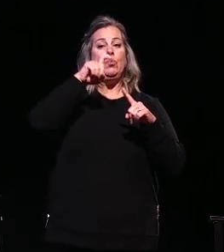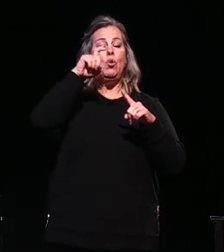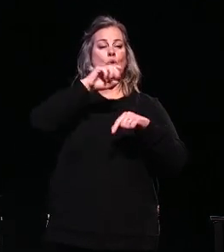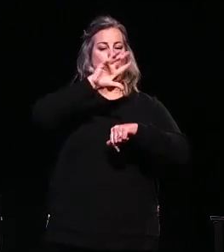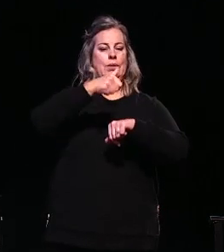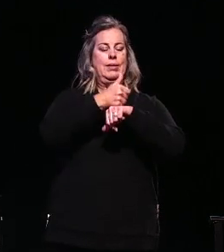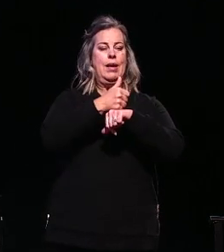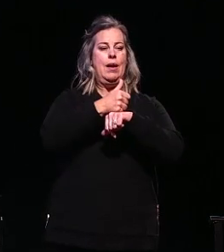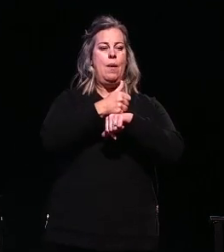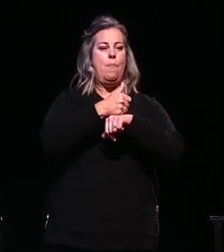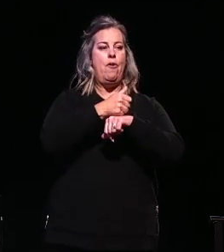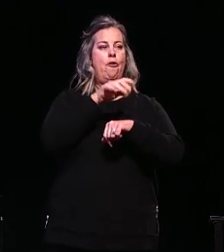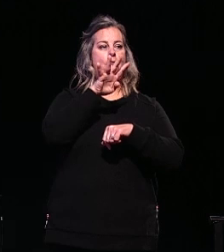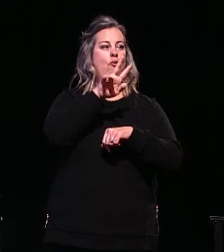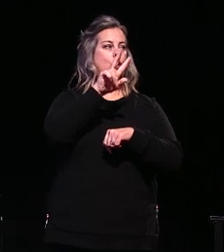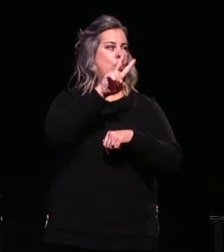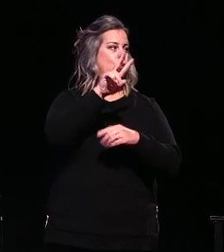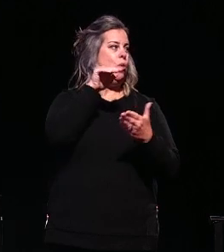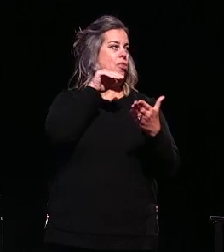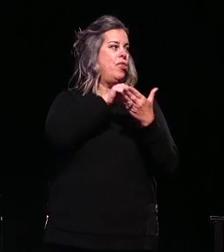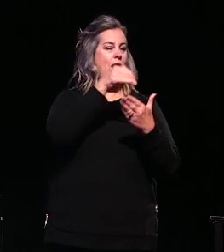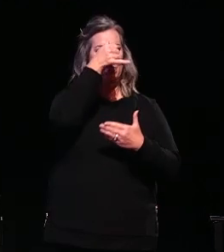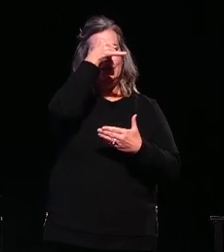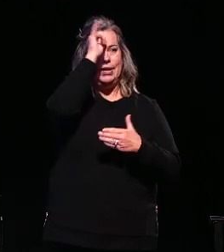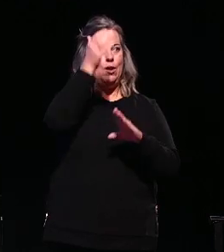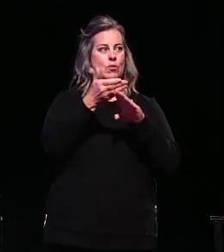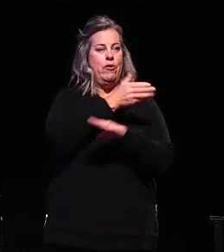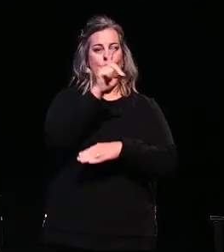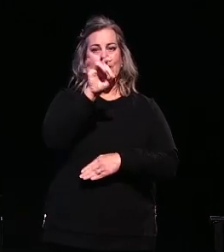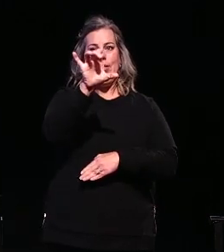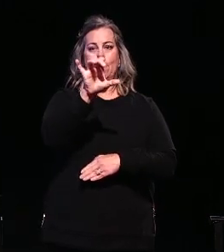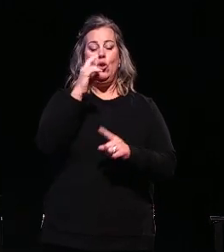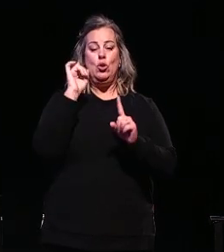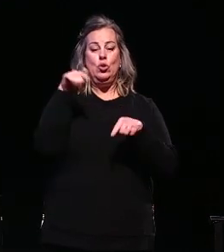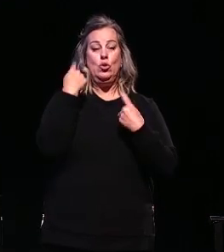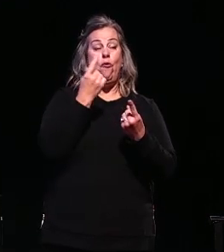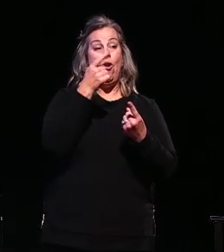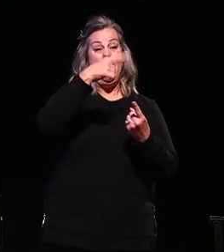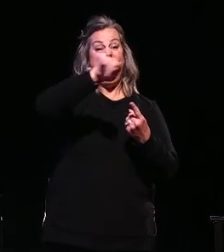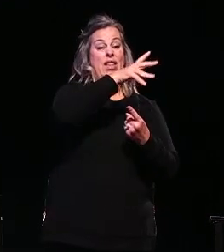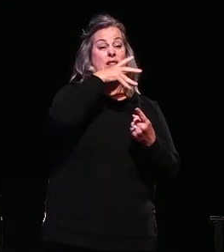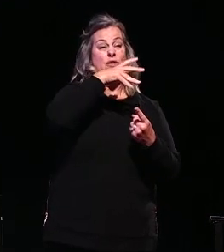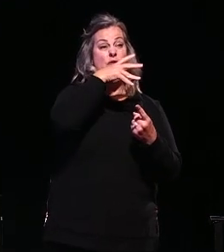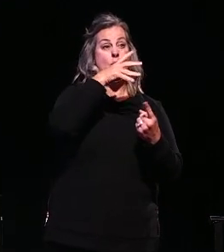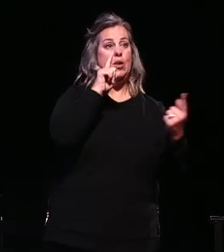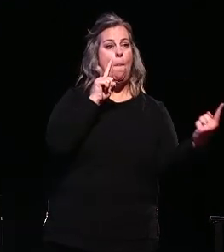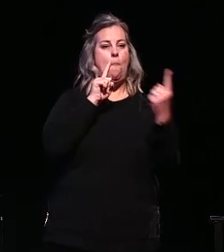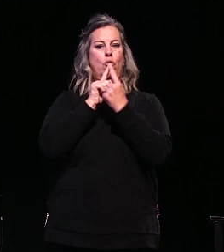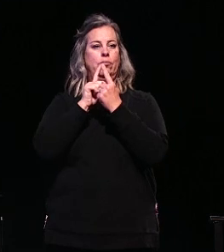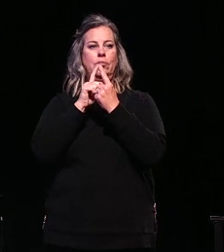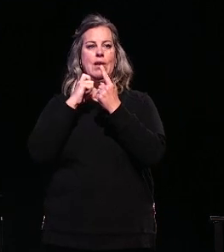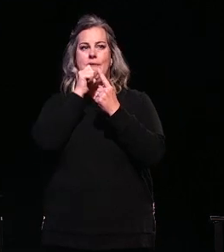additional 42,000 cows by December. And so far, all of these farms have approached us. And since our last installs,